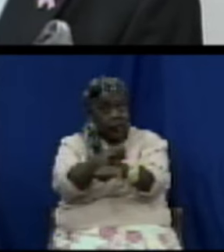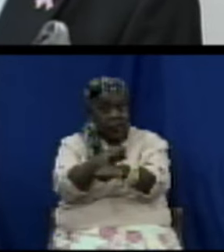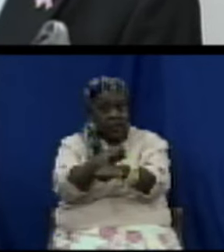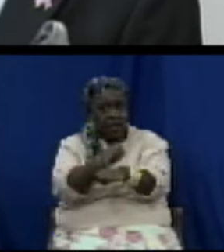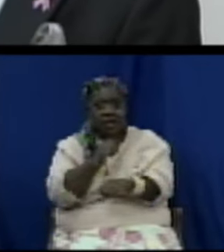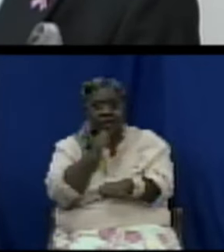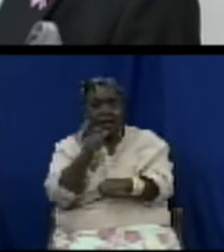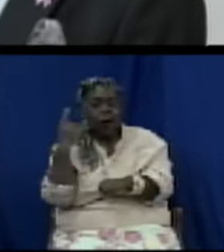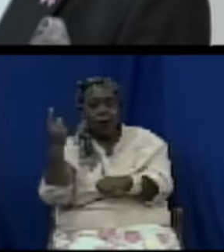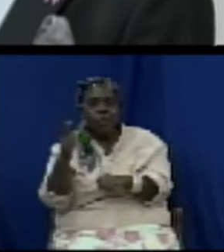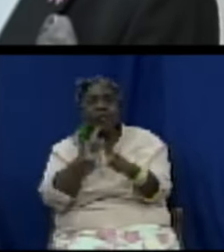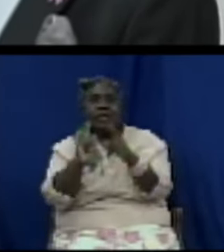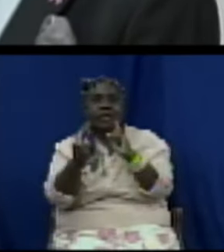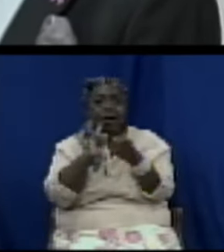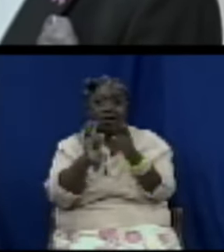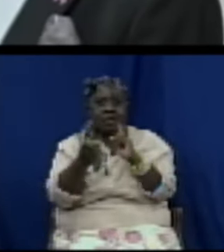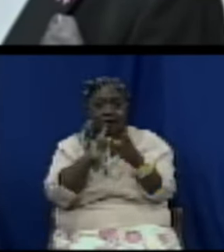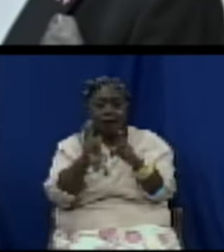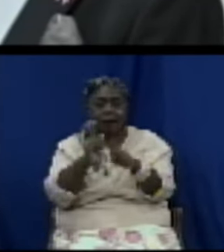the law says